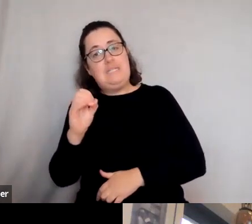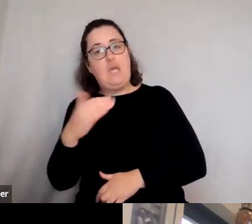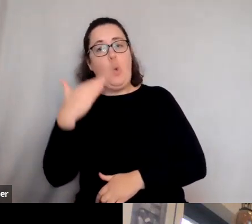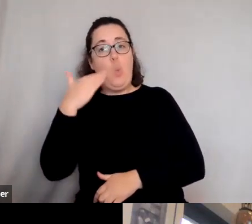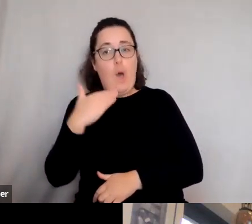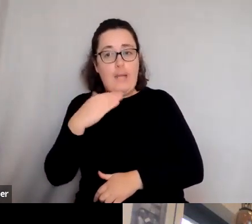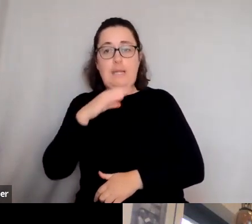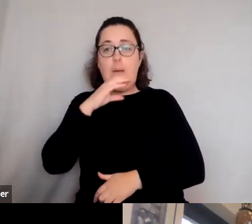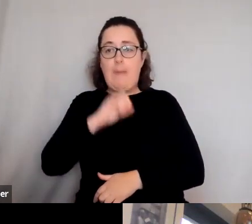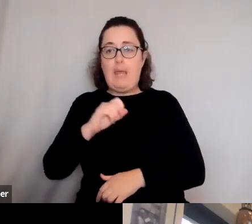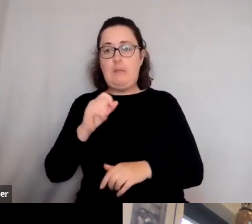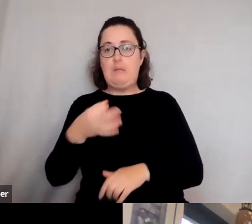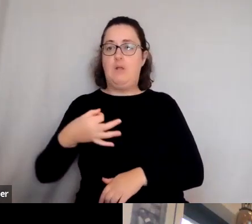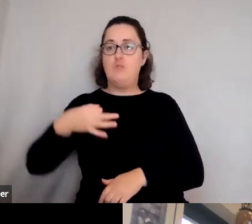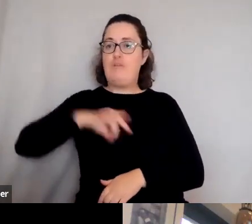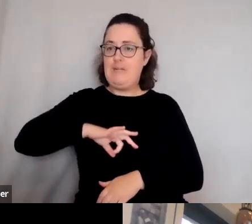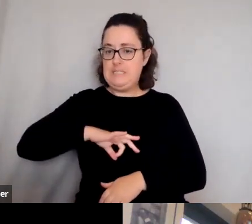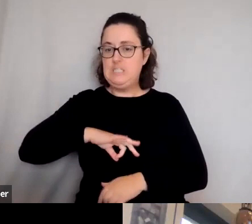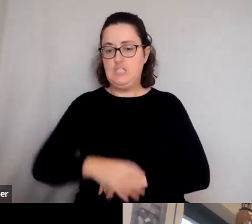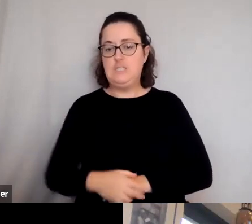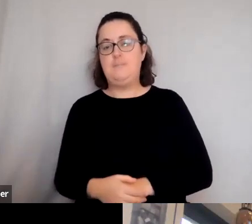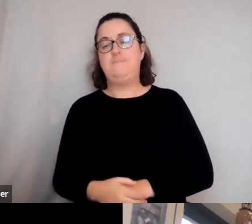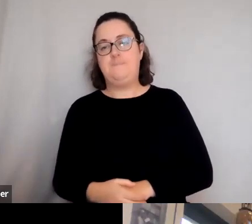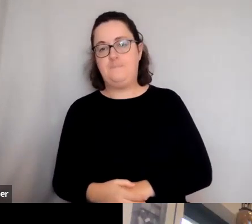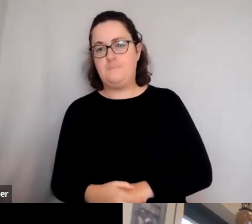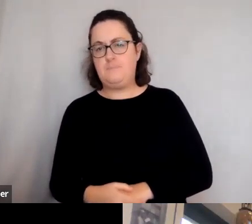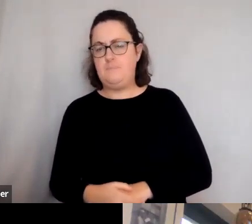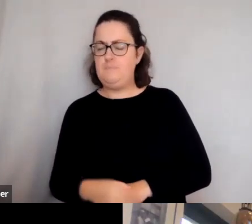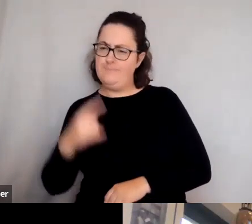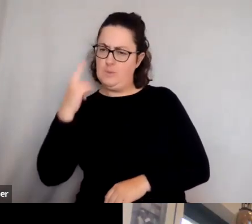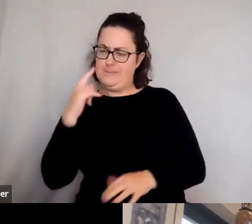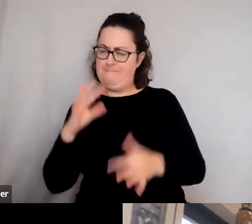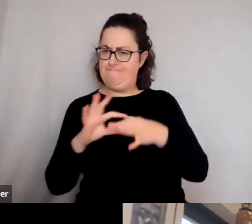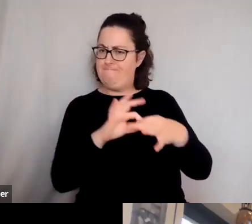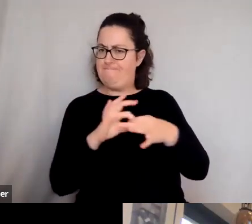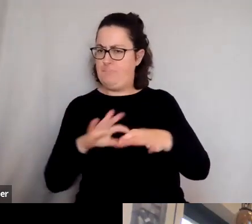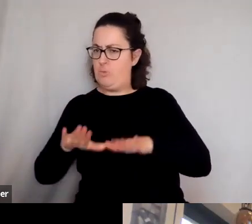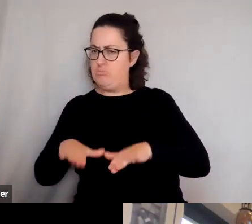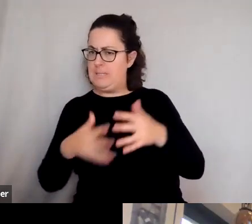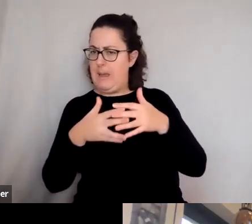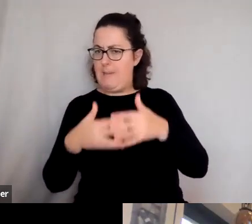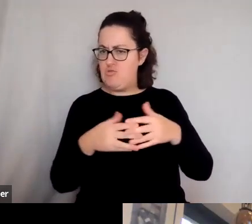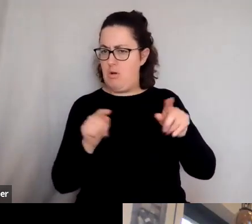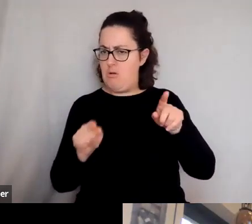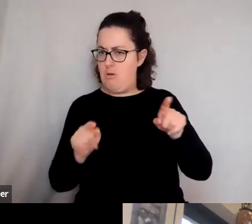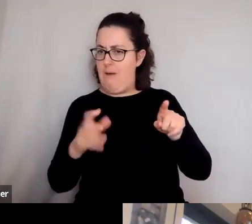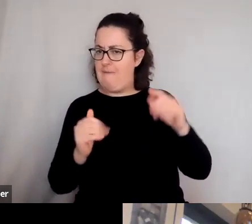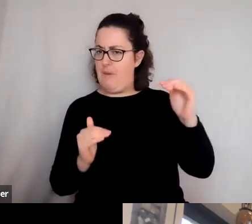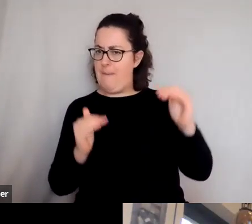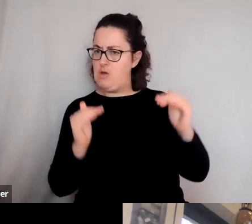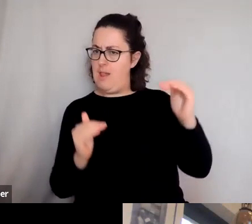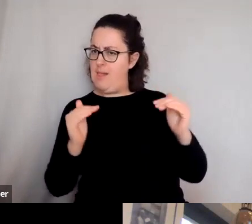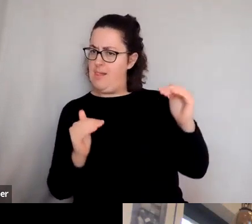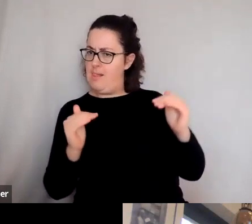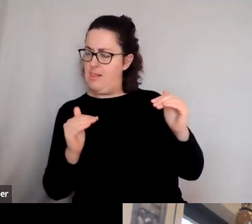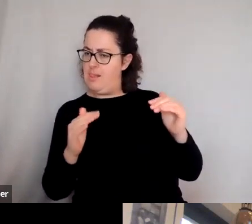certain elements of the way that the two relations, the relationships between Britain and America have got those parallels? Or do you think that was